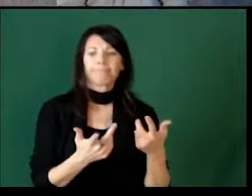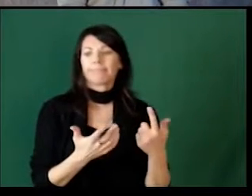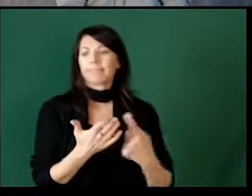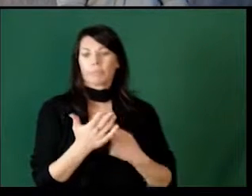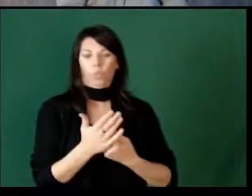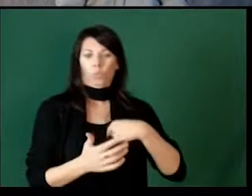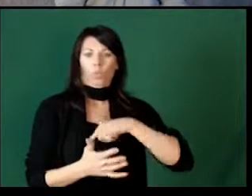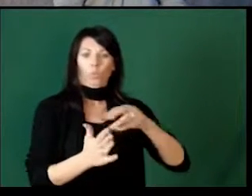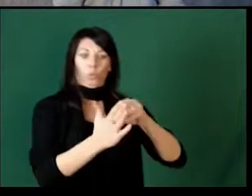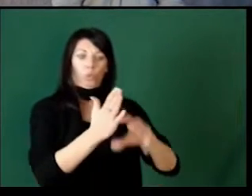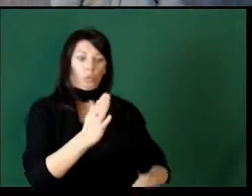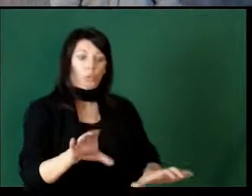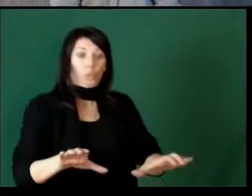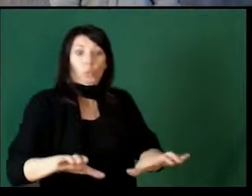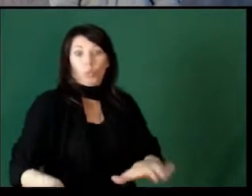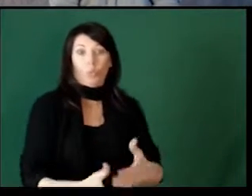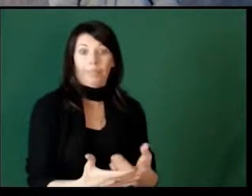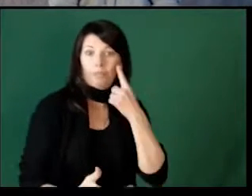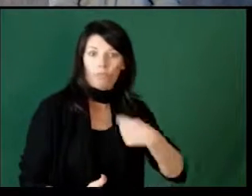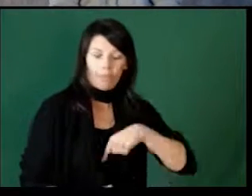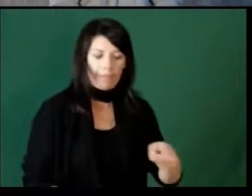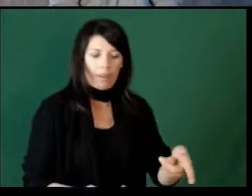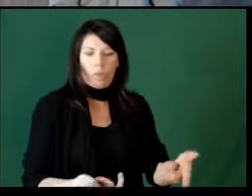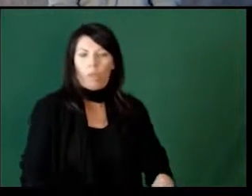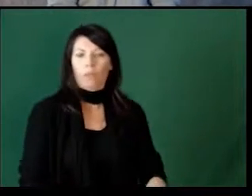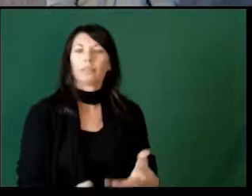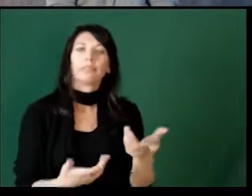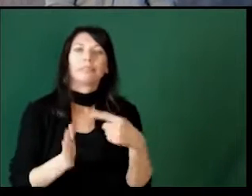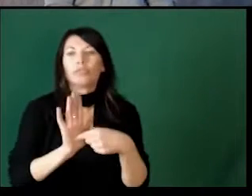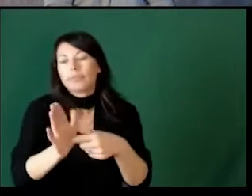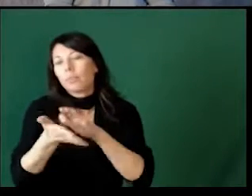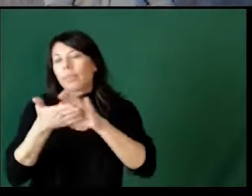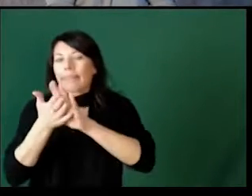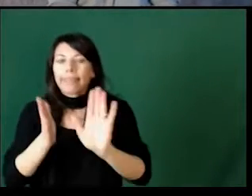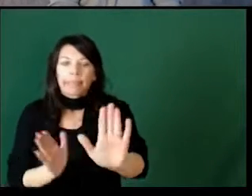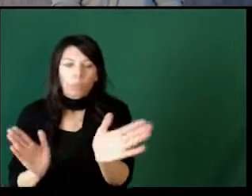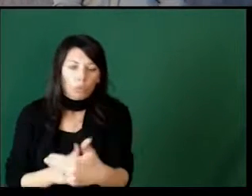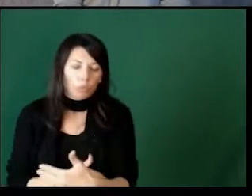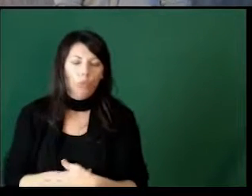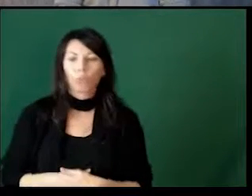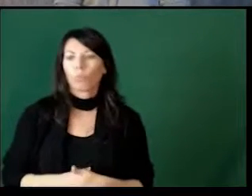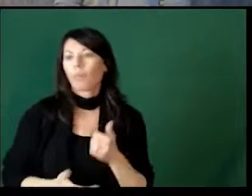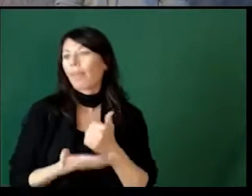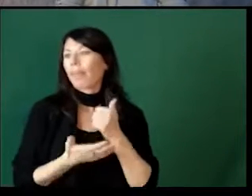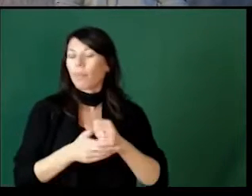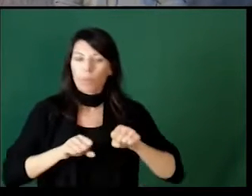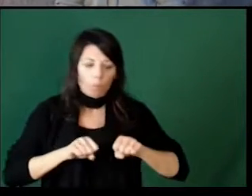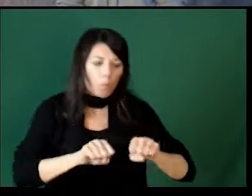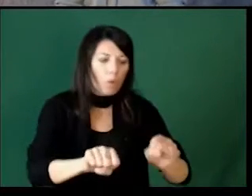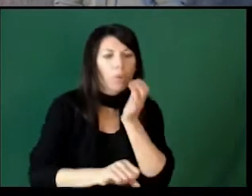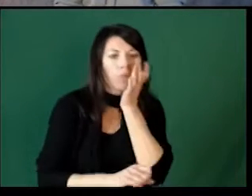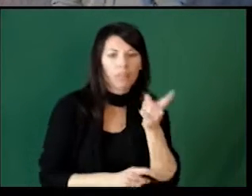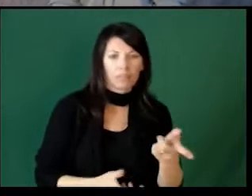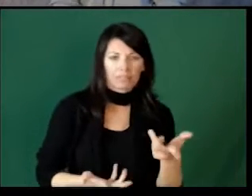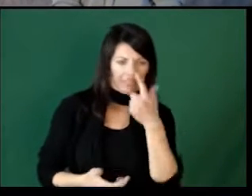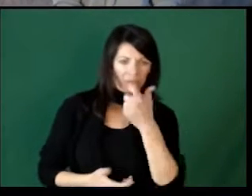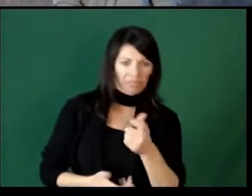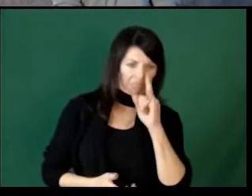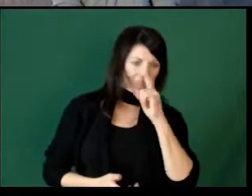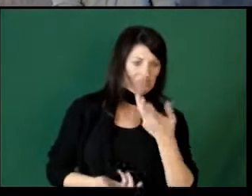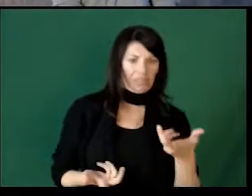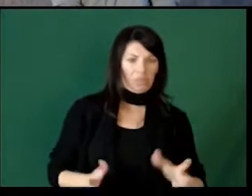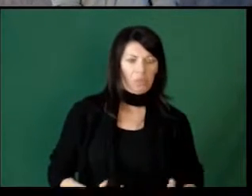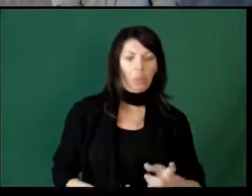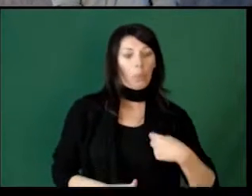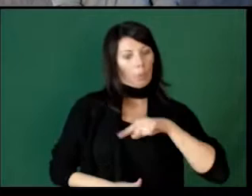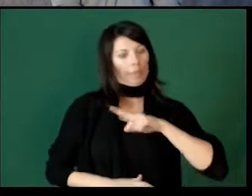oftentimes we want students, kids to do stuff for us that they really don't want to do. Like cleaning their room, helping mow the lawn. They're really